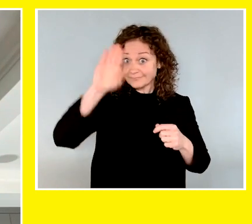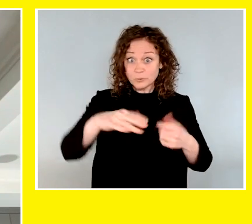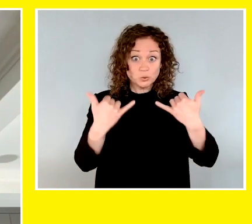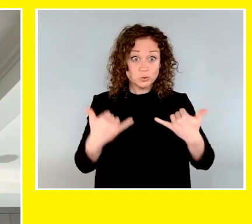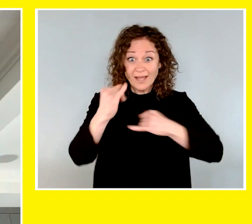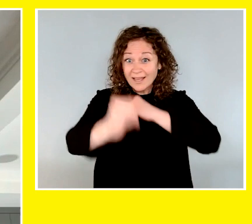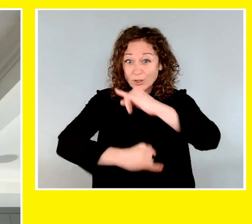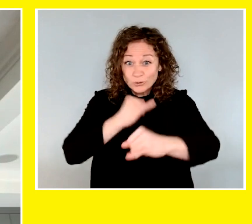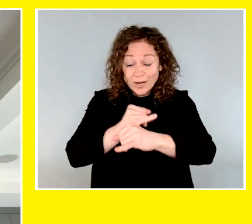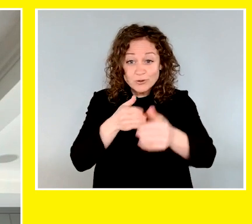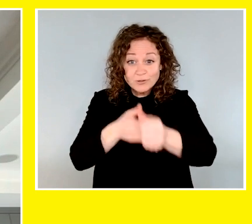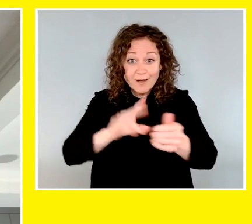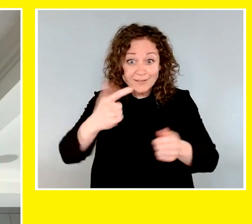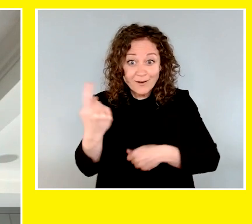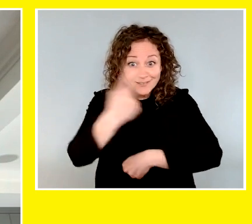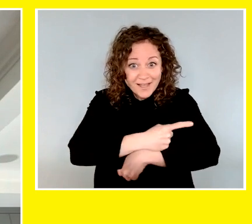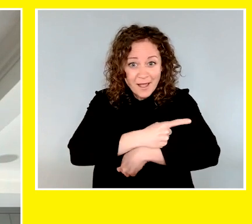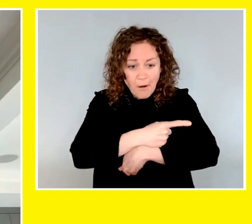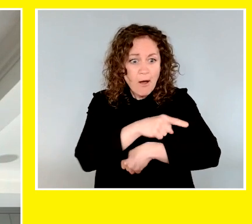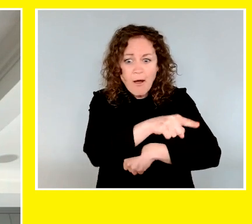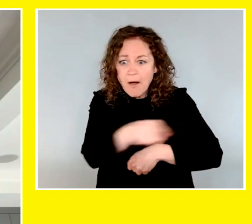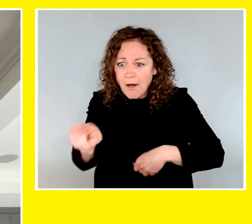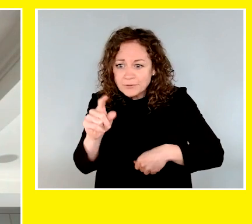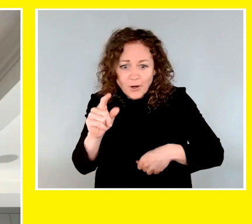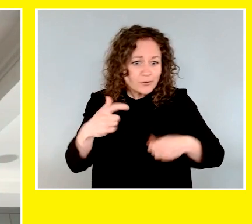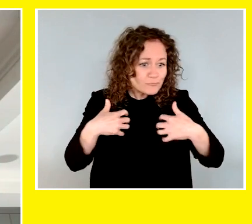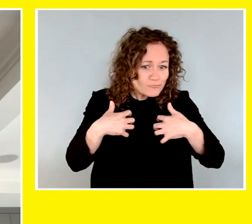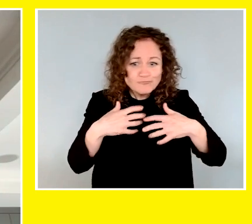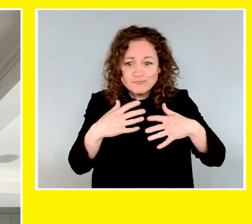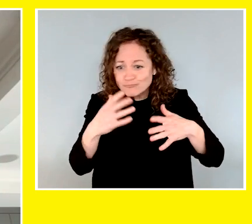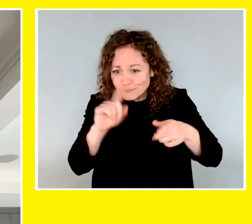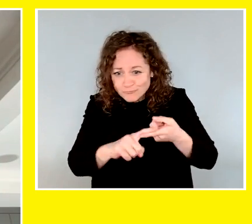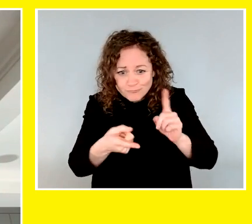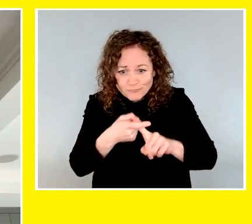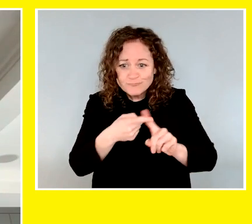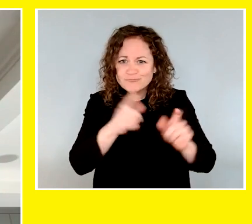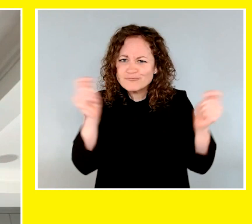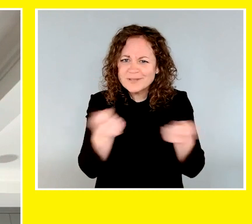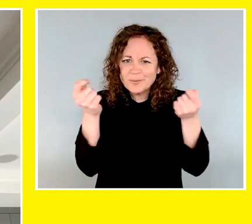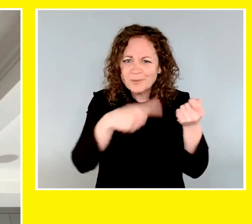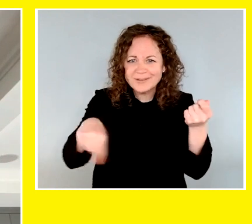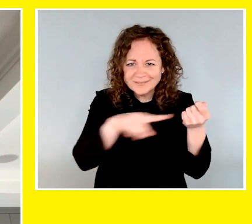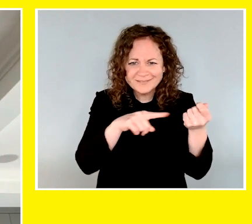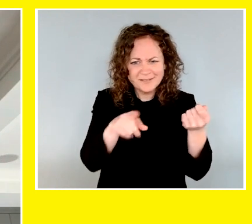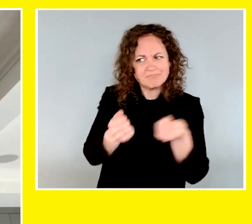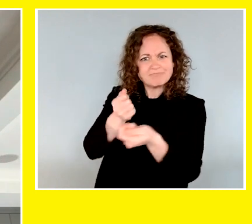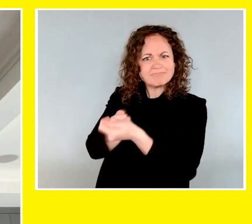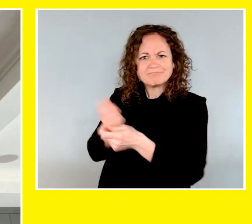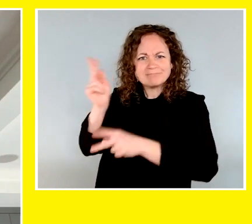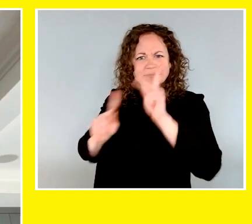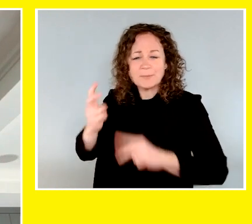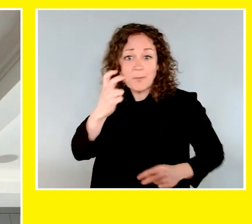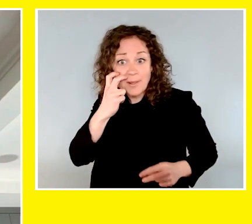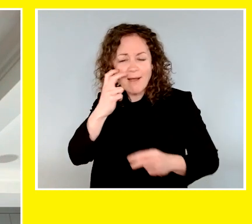Today, by the way, is International Guide Dog Day, a day to celebrate our furry friends who help people who are blind or partially sighted